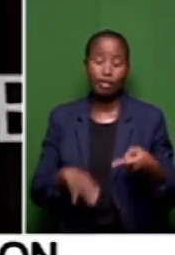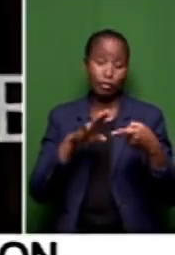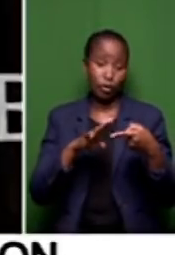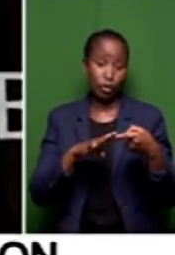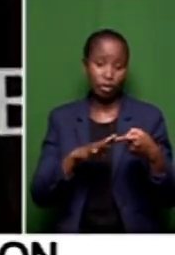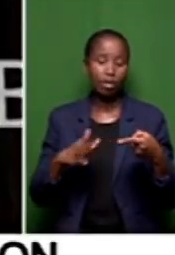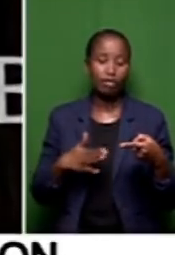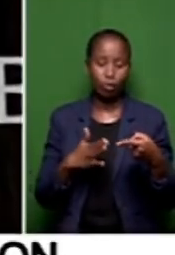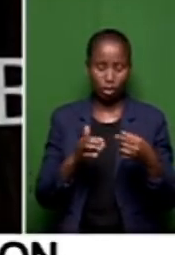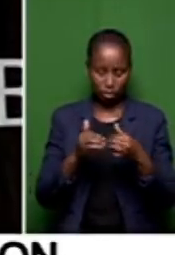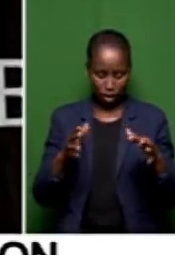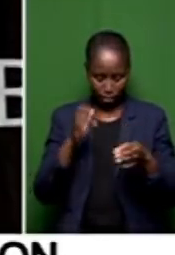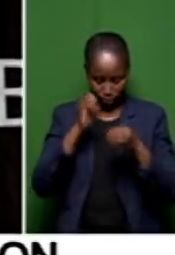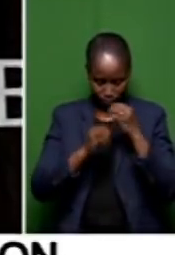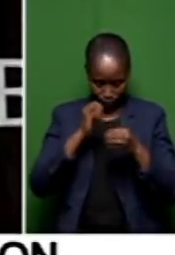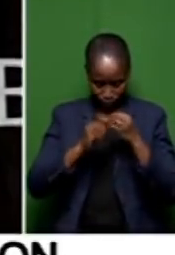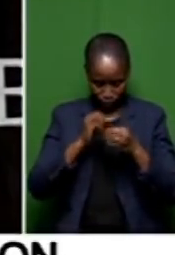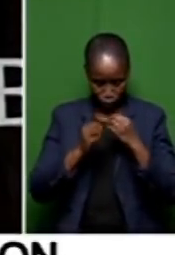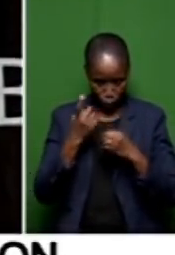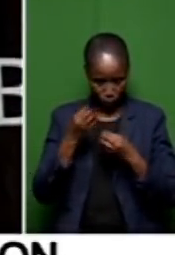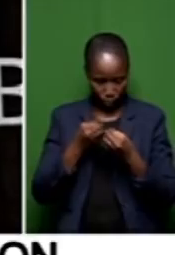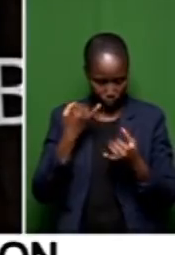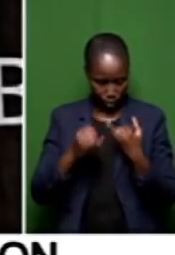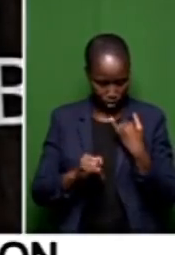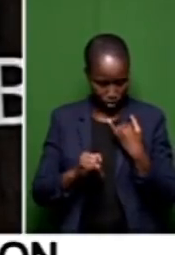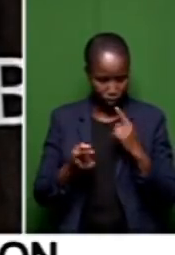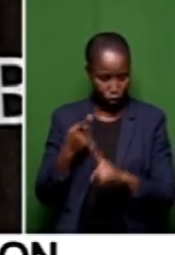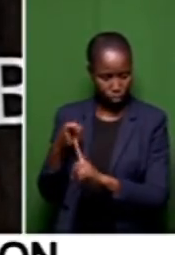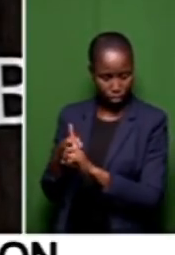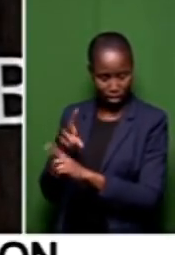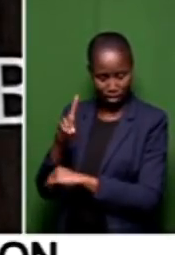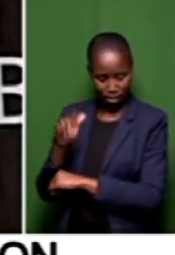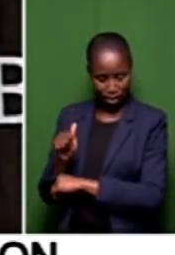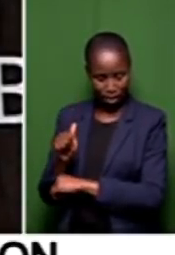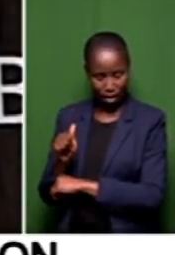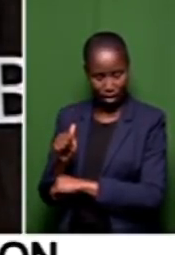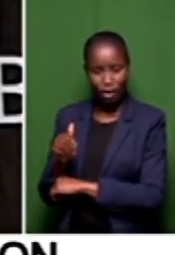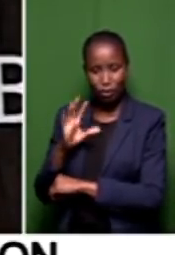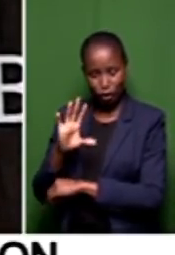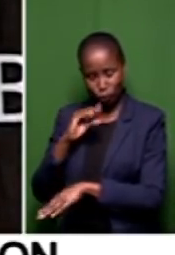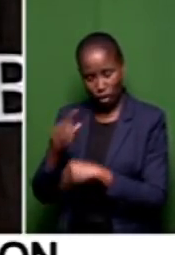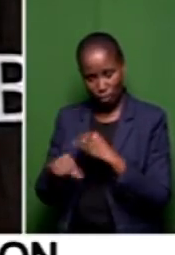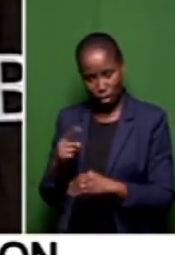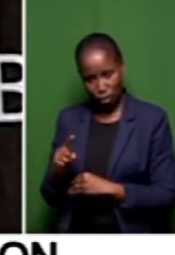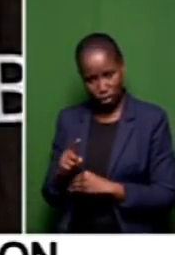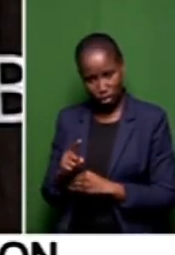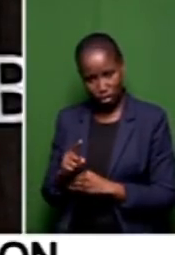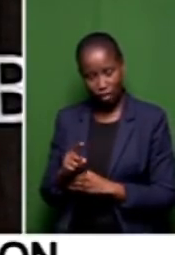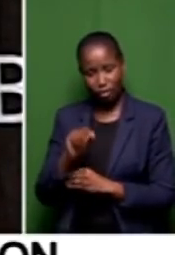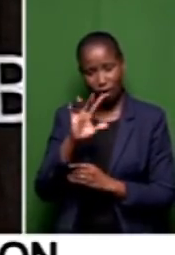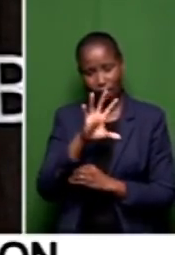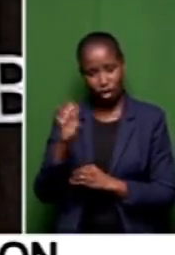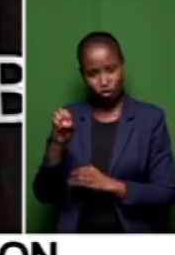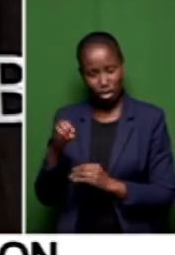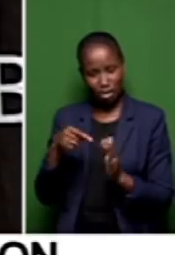one mistruth that was said here by the DA on the writing of the 500